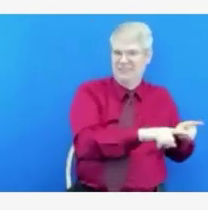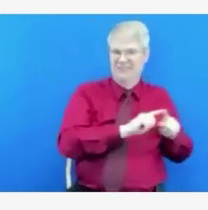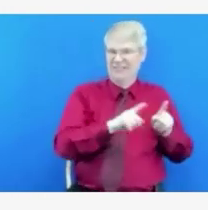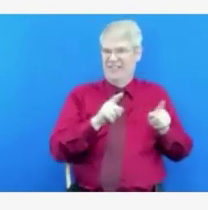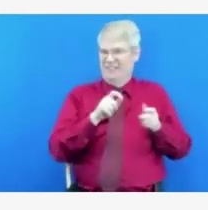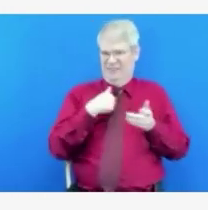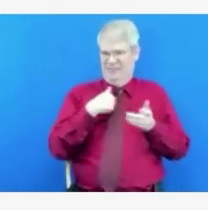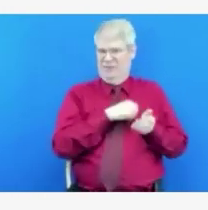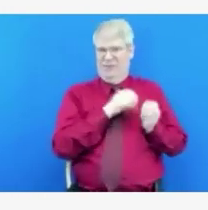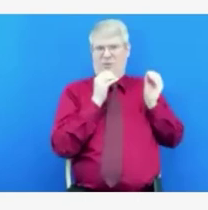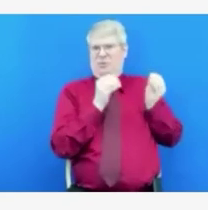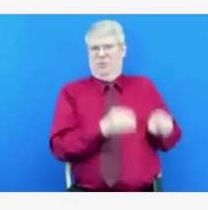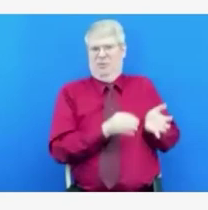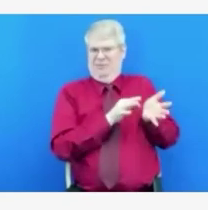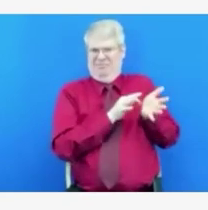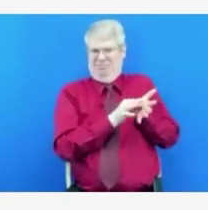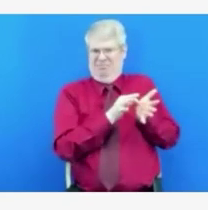calls.